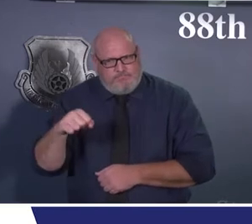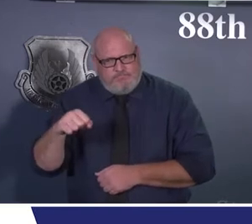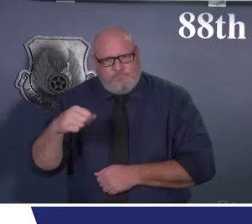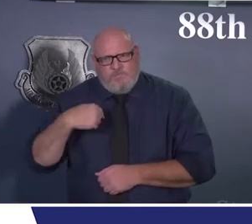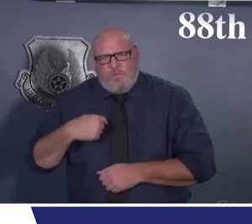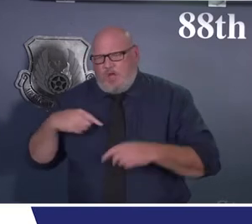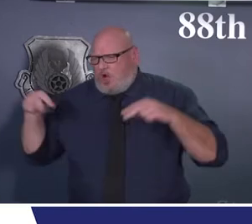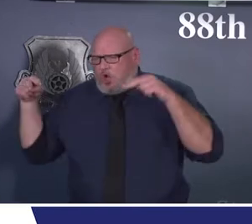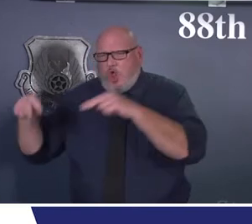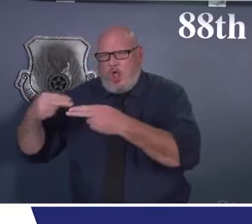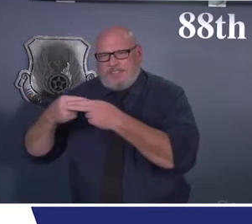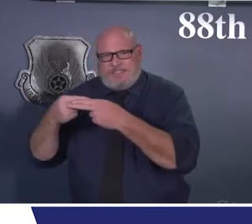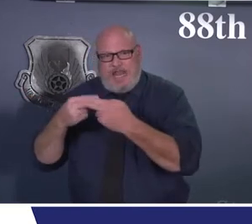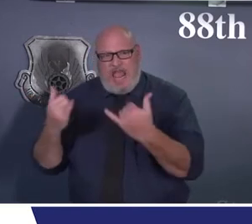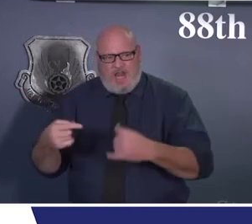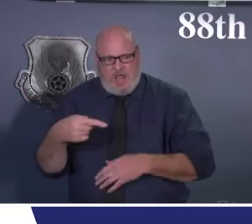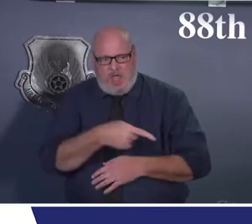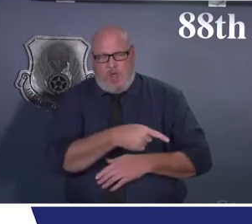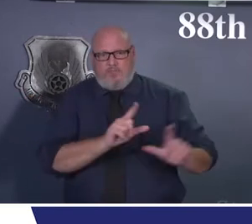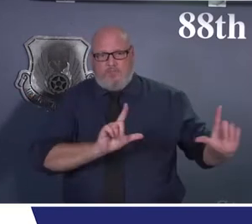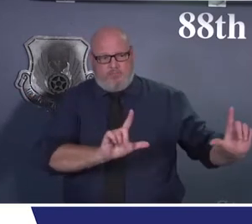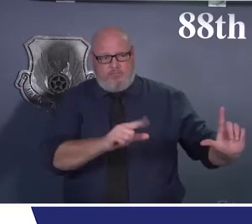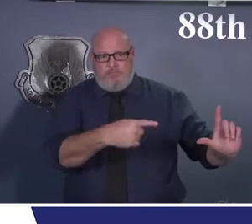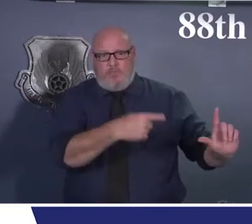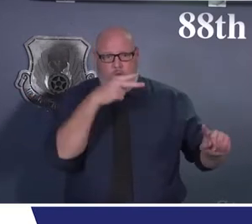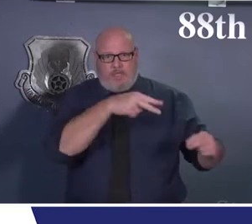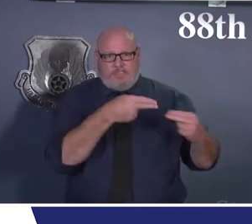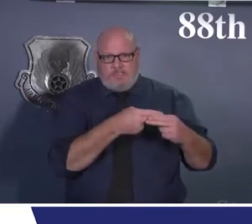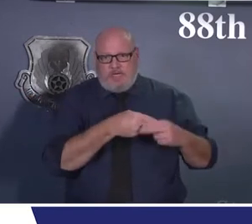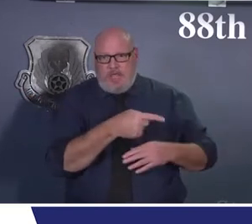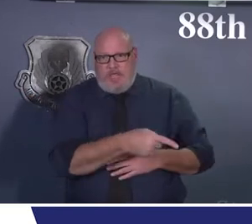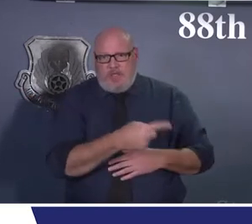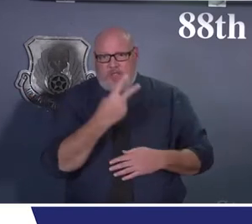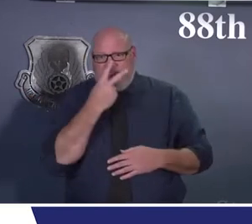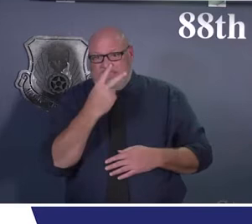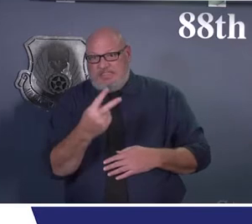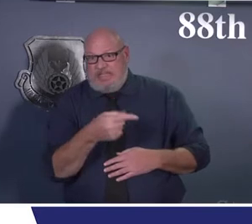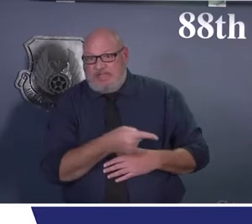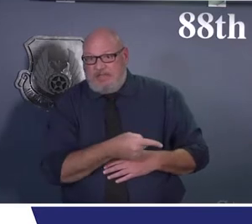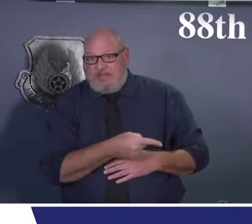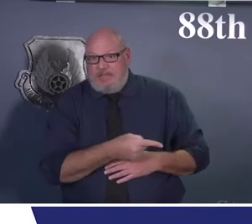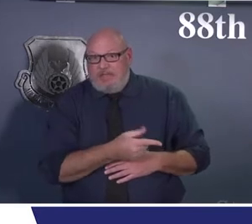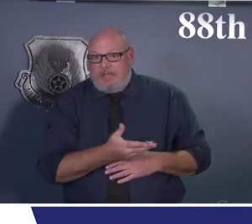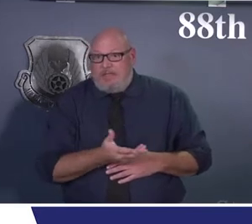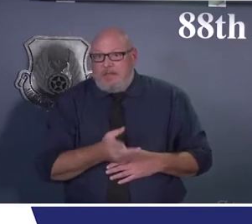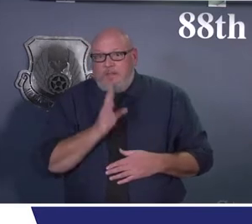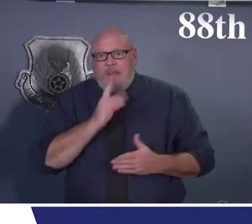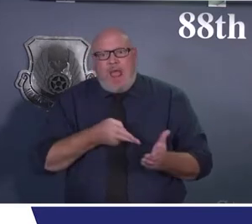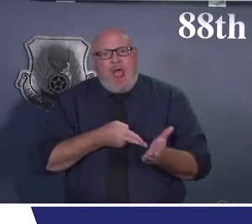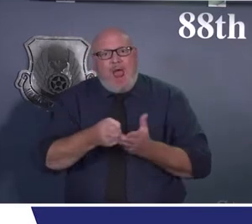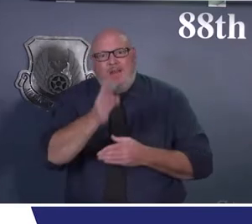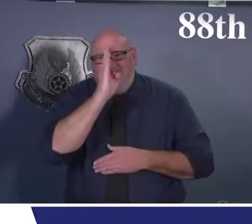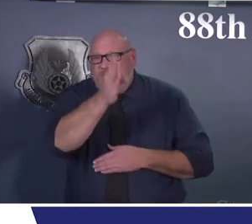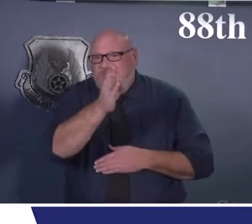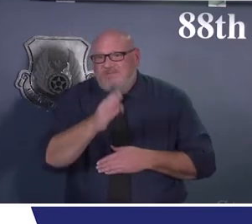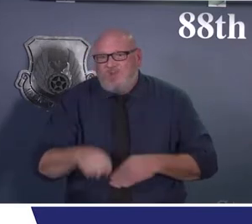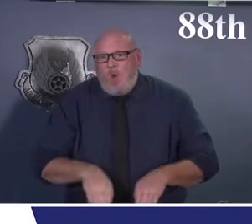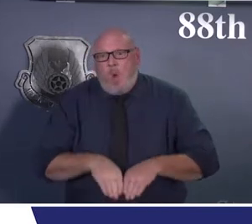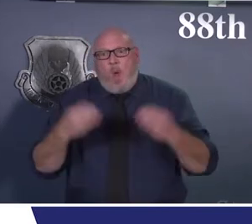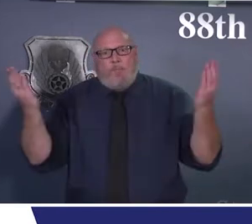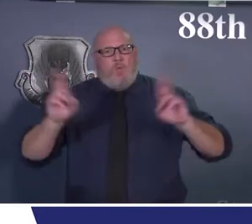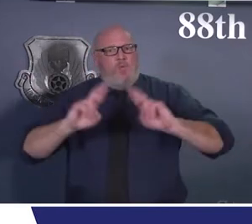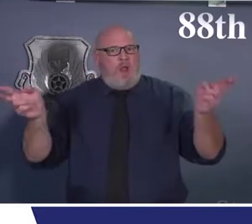AFES and the operations that we have going on the installation. Bluff up front, AFES is open, ready for business, and they also have dining